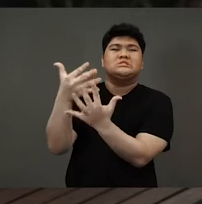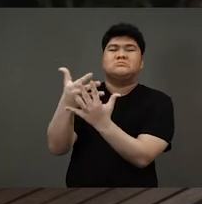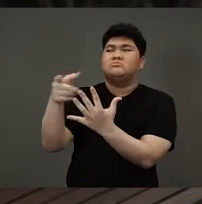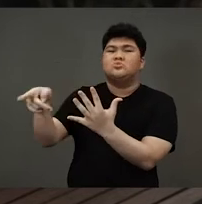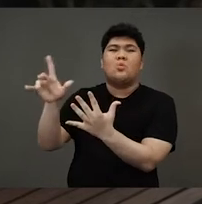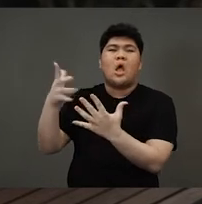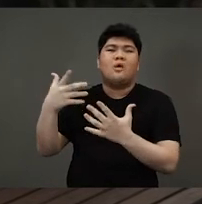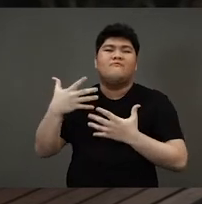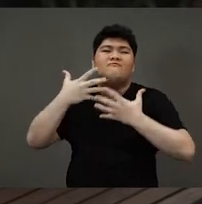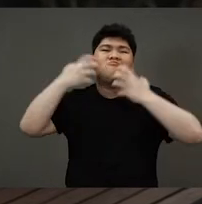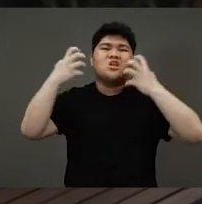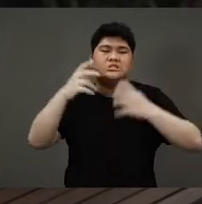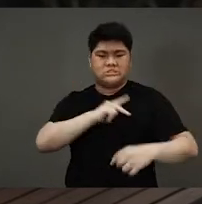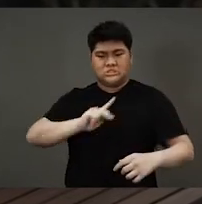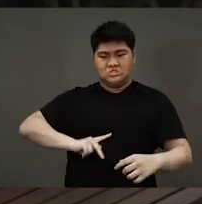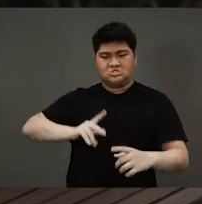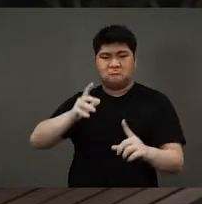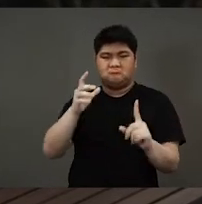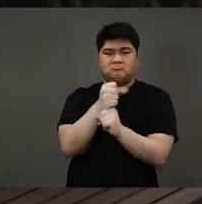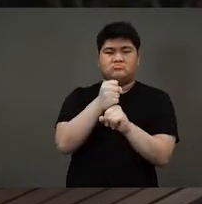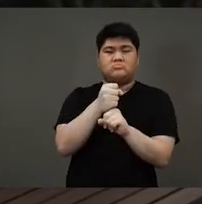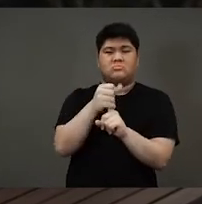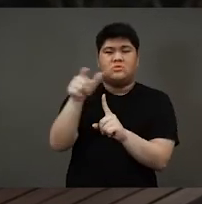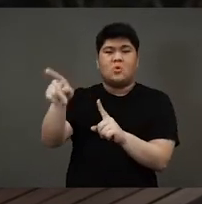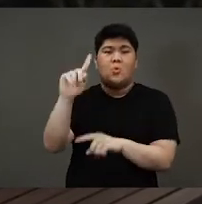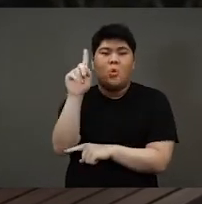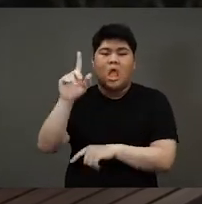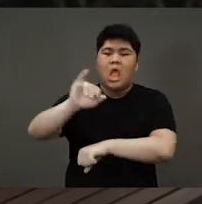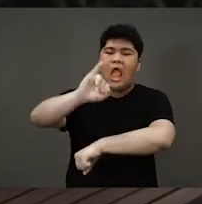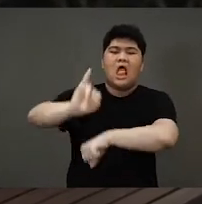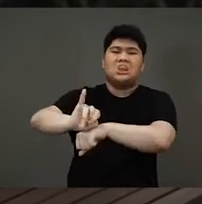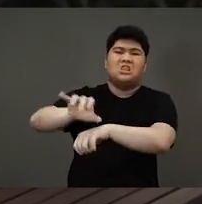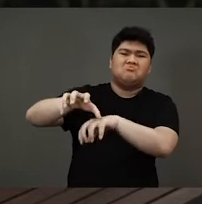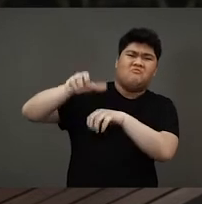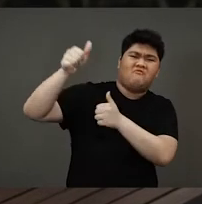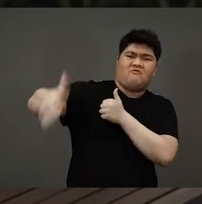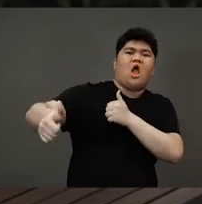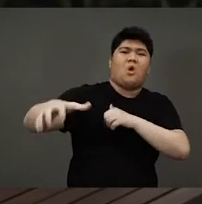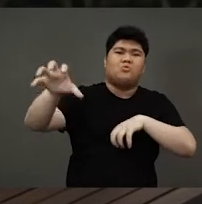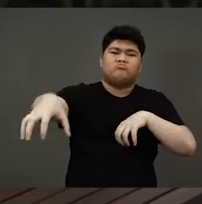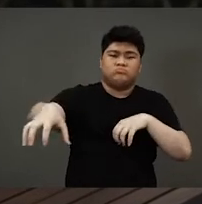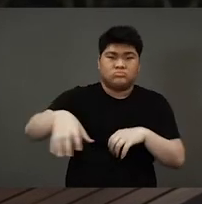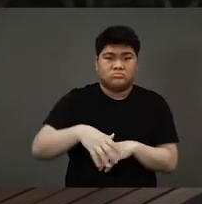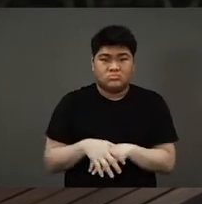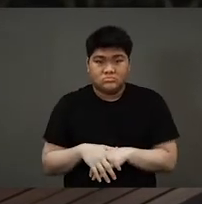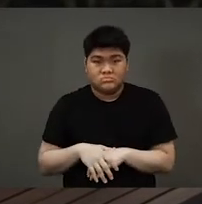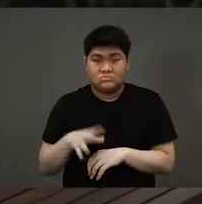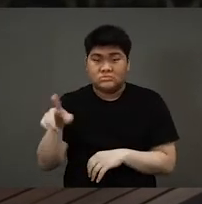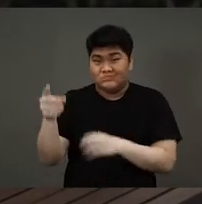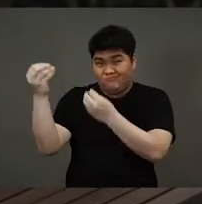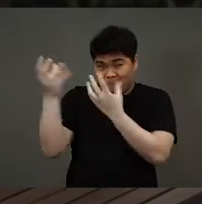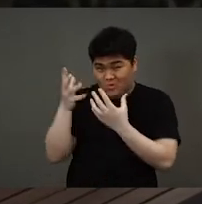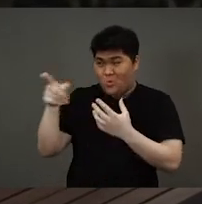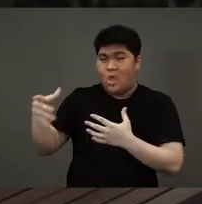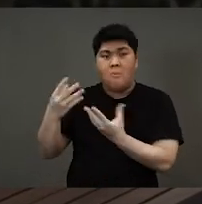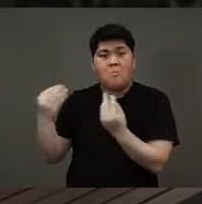very fierce king and she was held captive on an island far away. Monkey also came to know that many